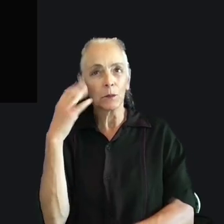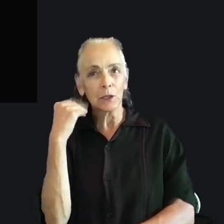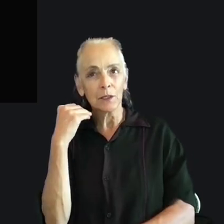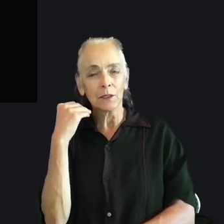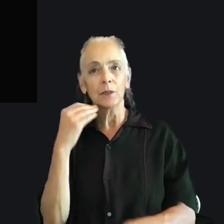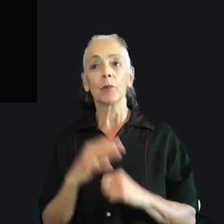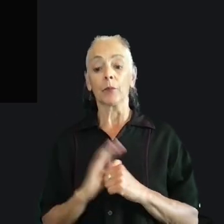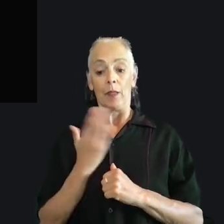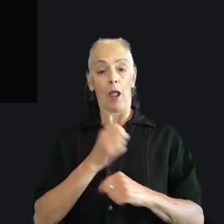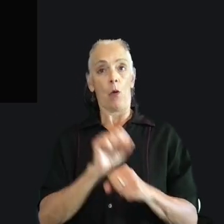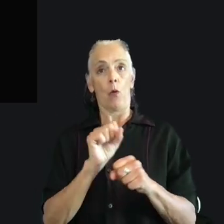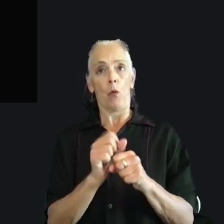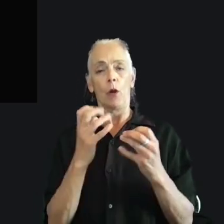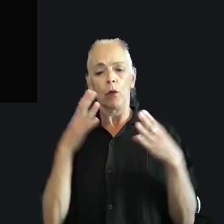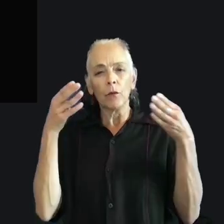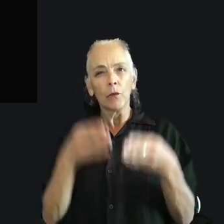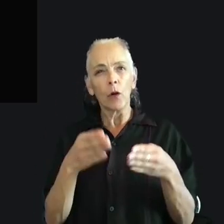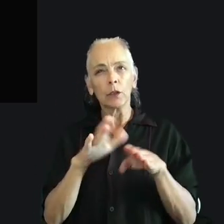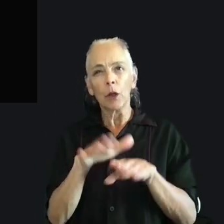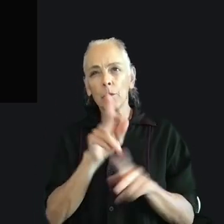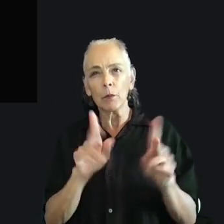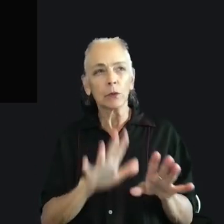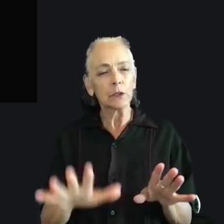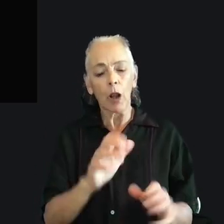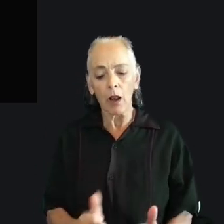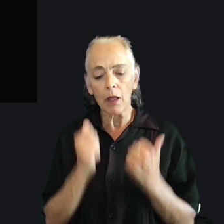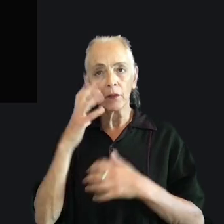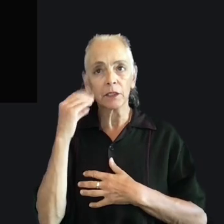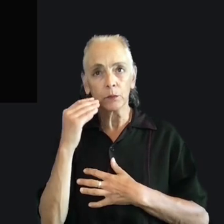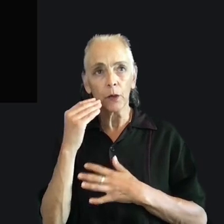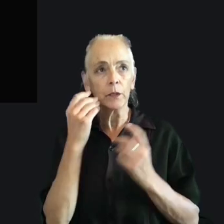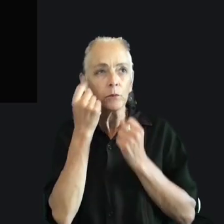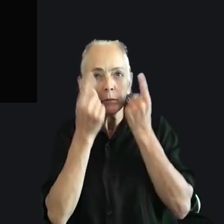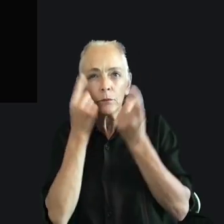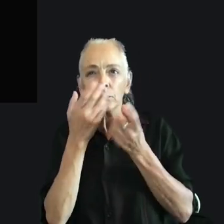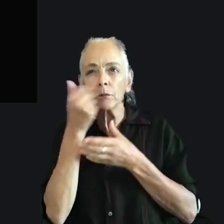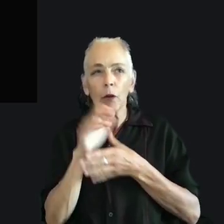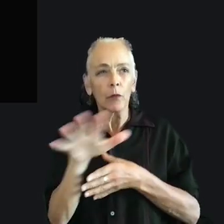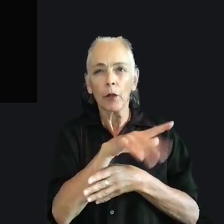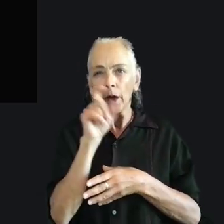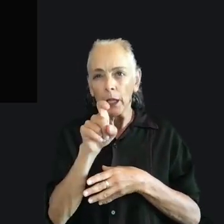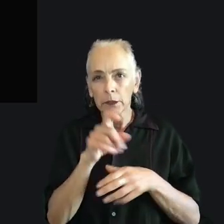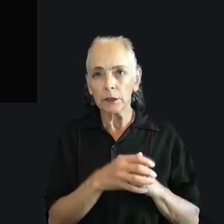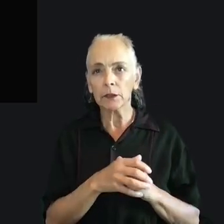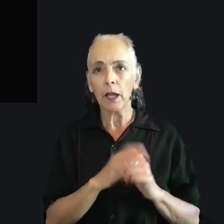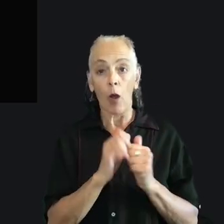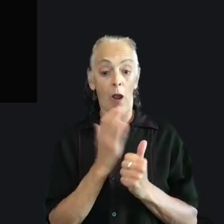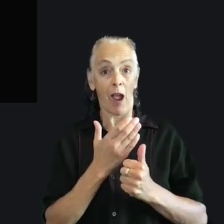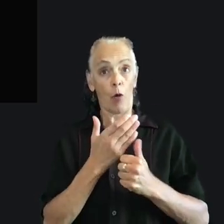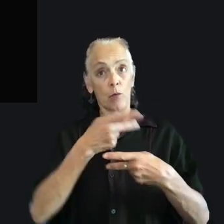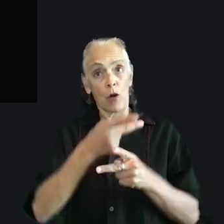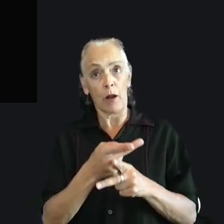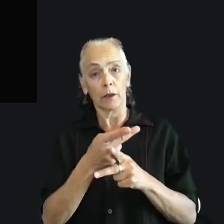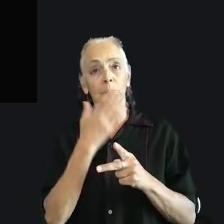In our work, we wanted to focus on people's lived experiences so we could get a better idea of what their needs might be and how our products can